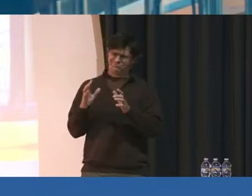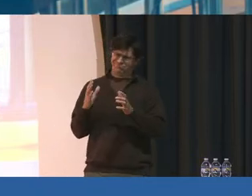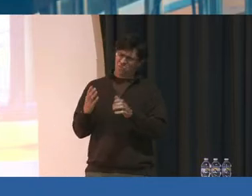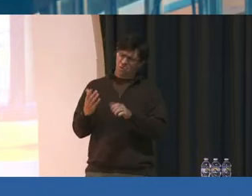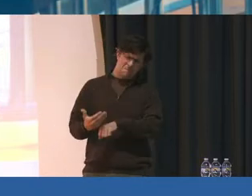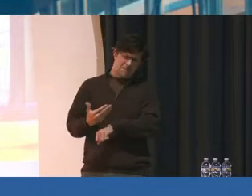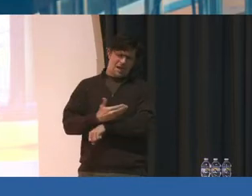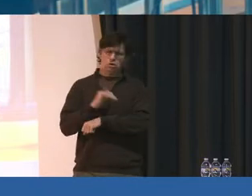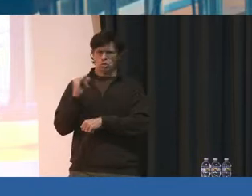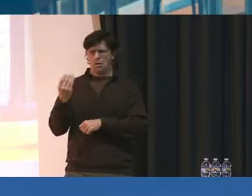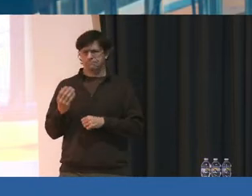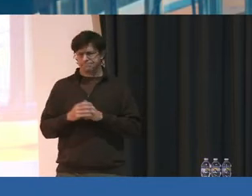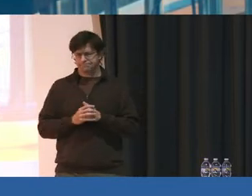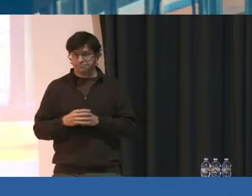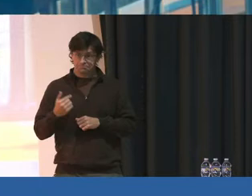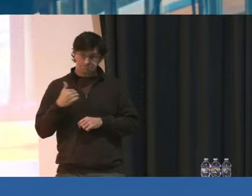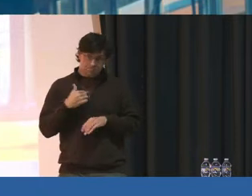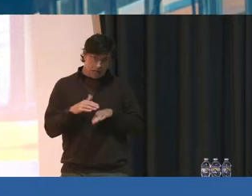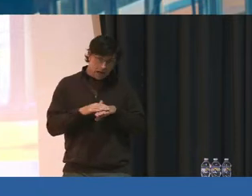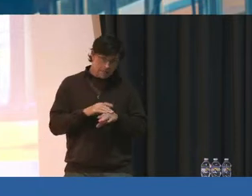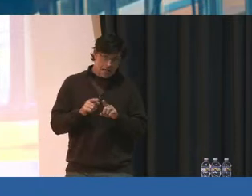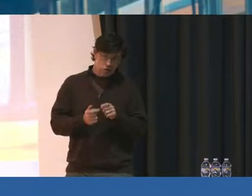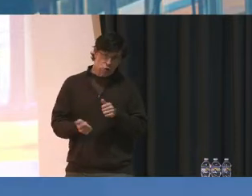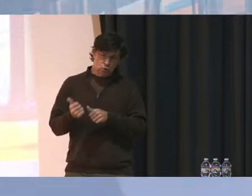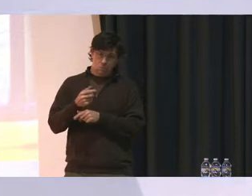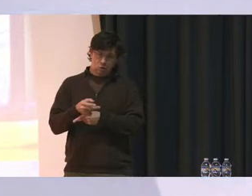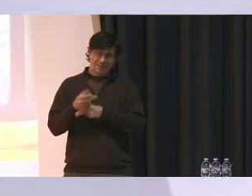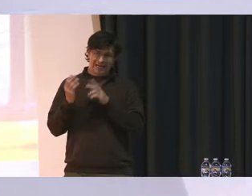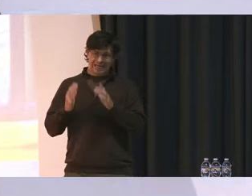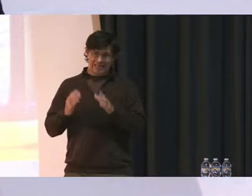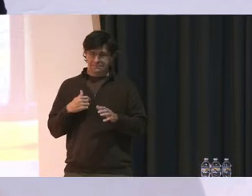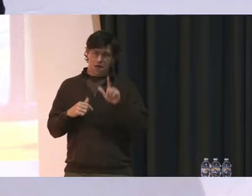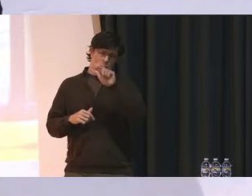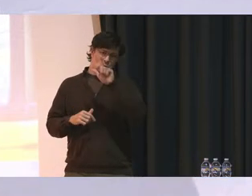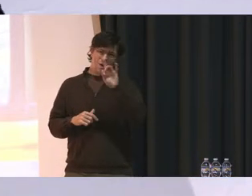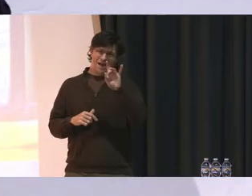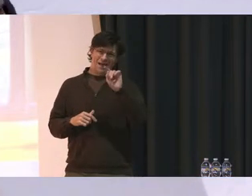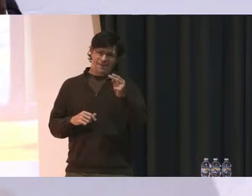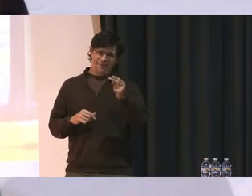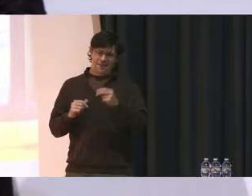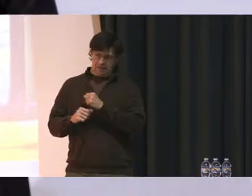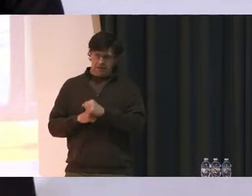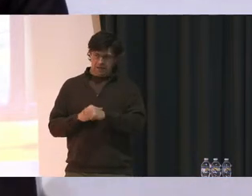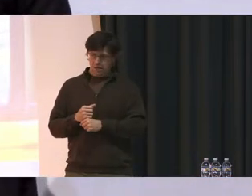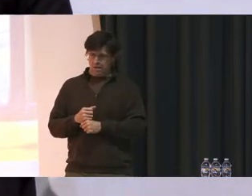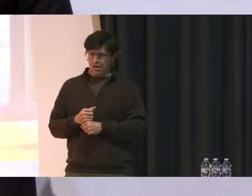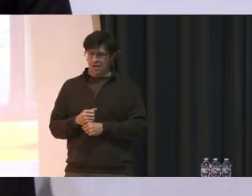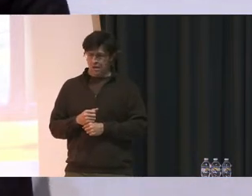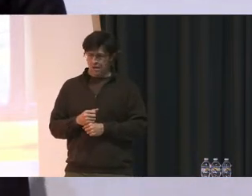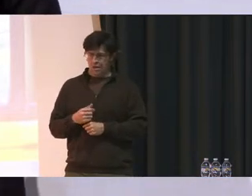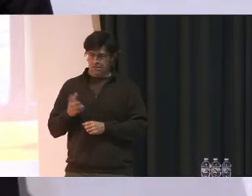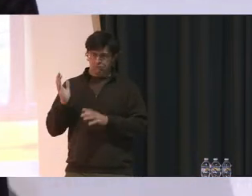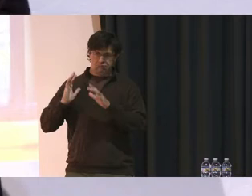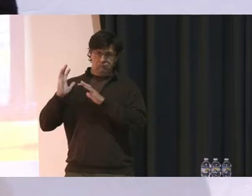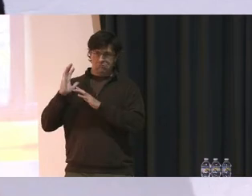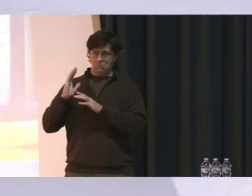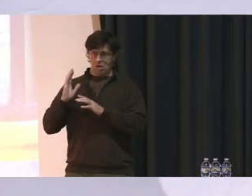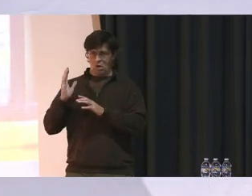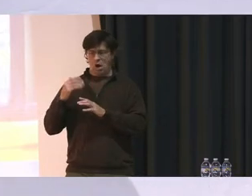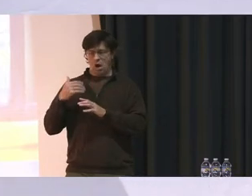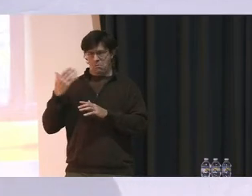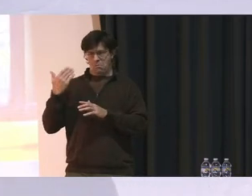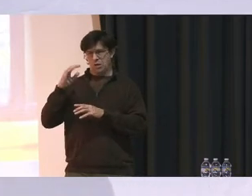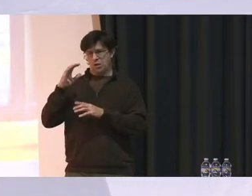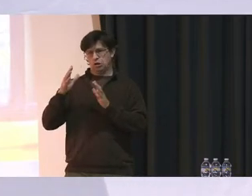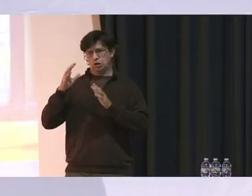Me coming in as superintendent, this is my 28th year. At one point in my career, I was a chief operating